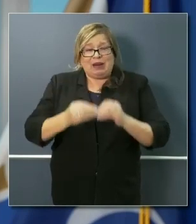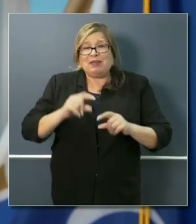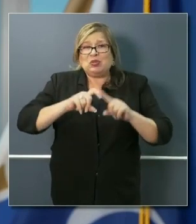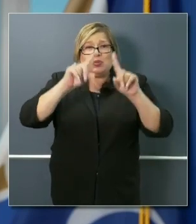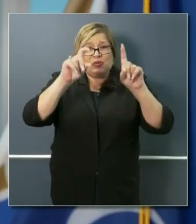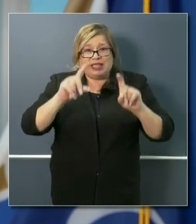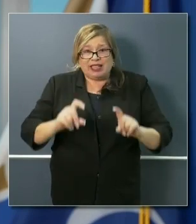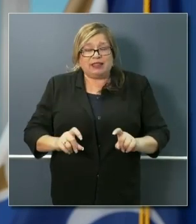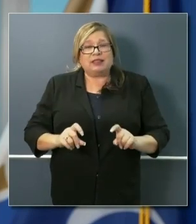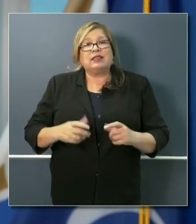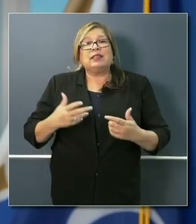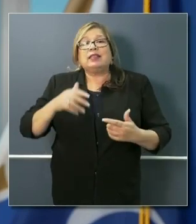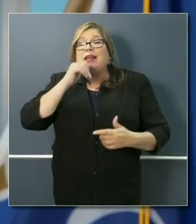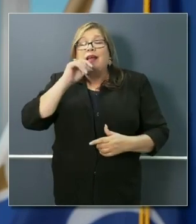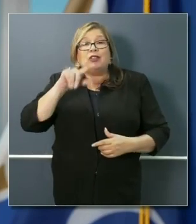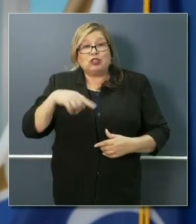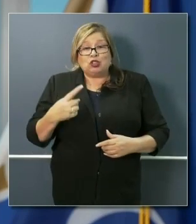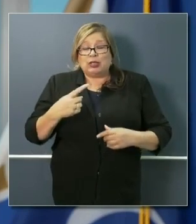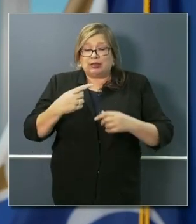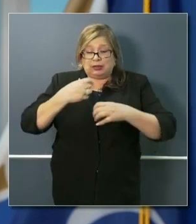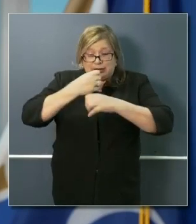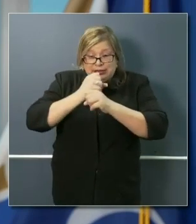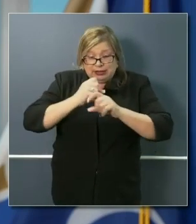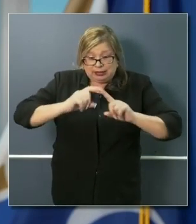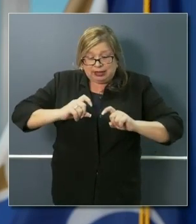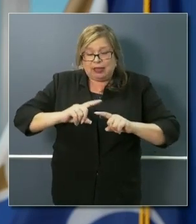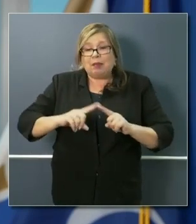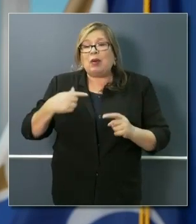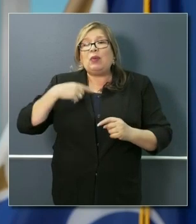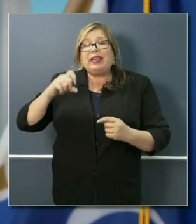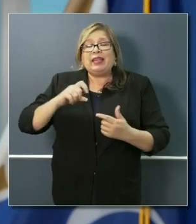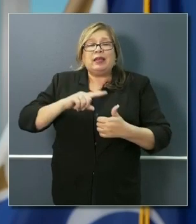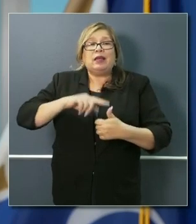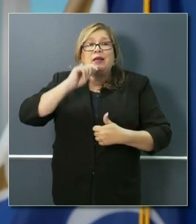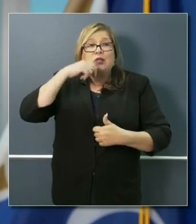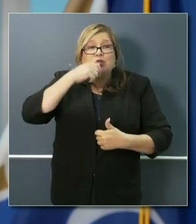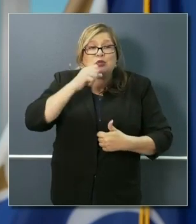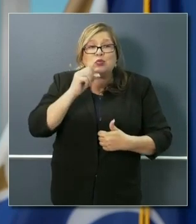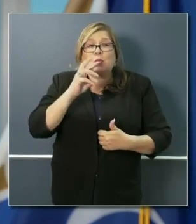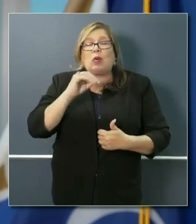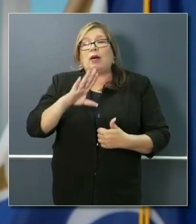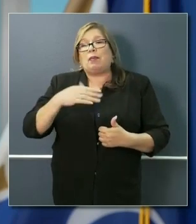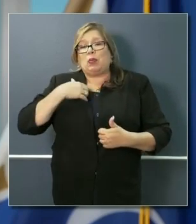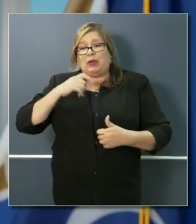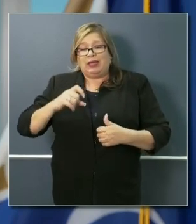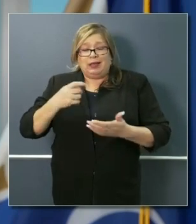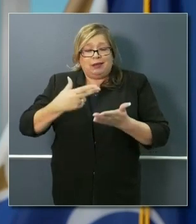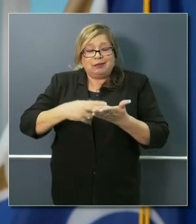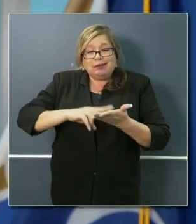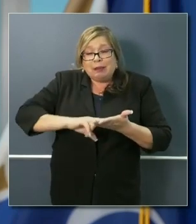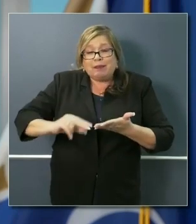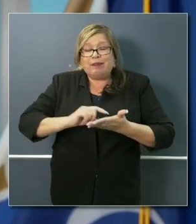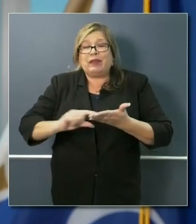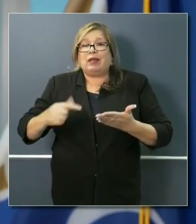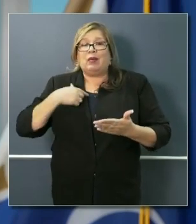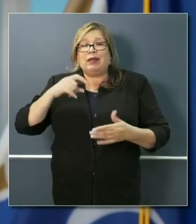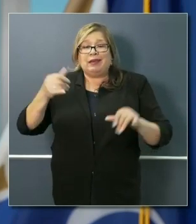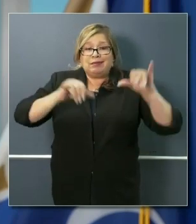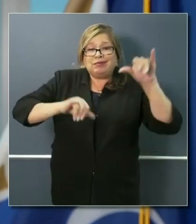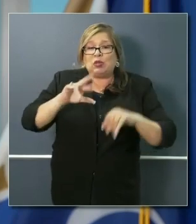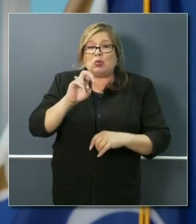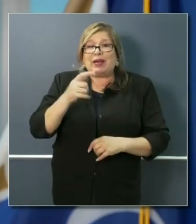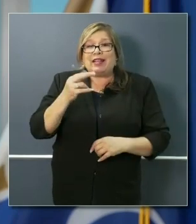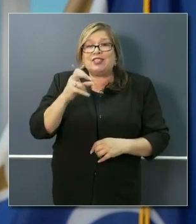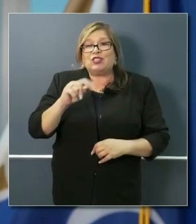by the ability to get the samples. That's swabs. That's the media. And still, it's about reagents, the